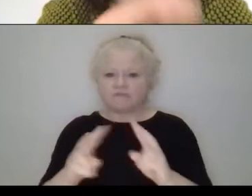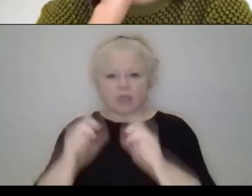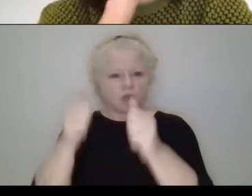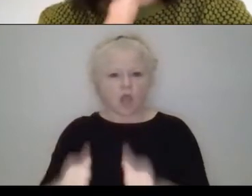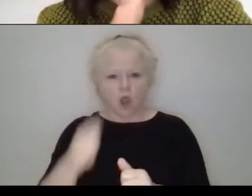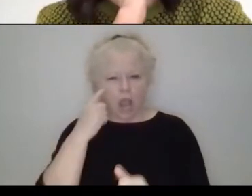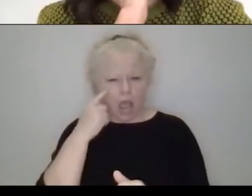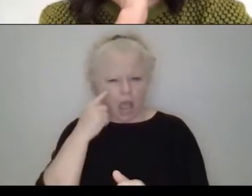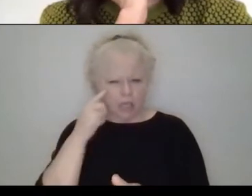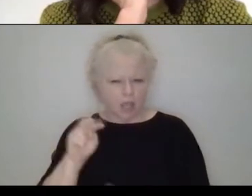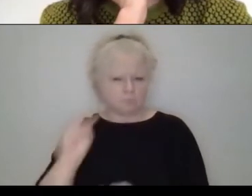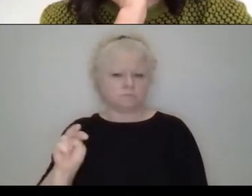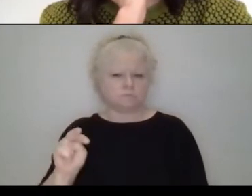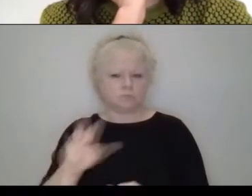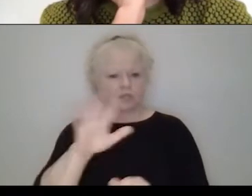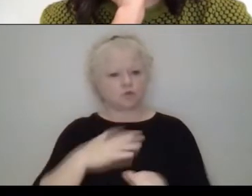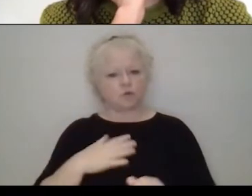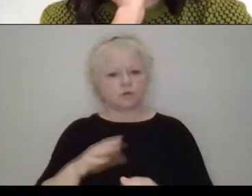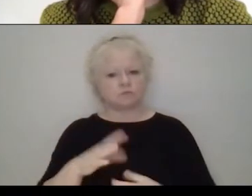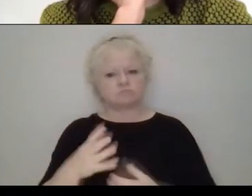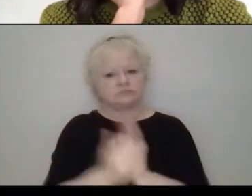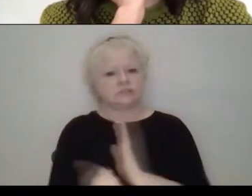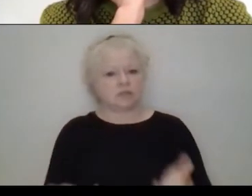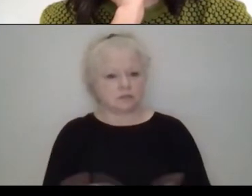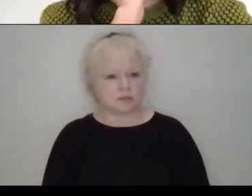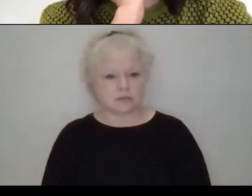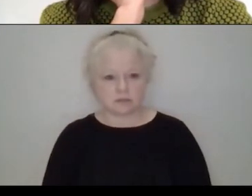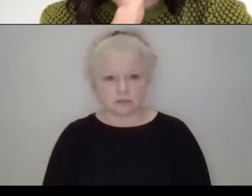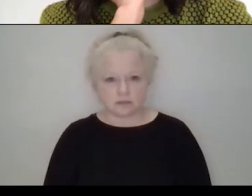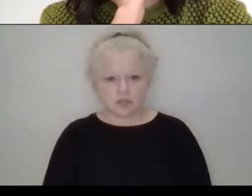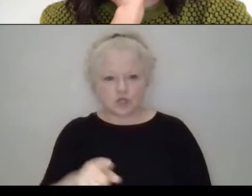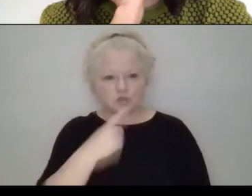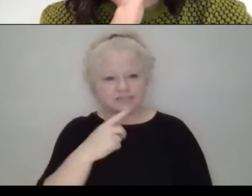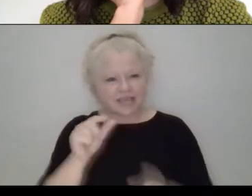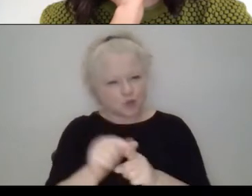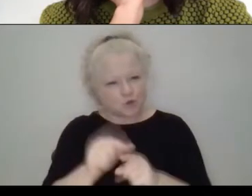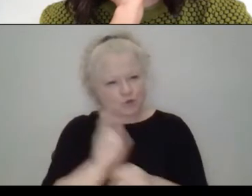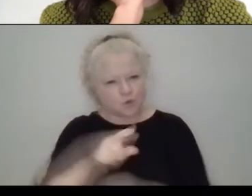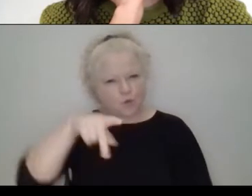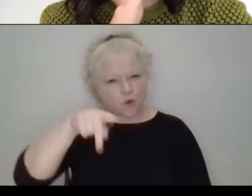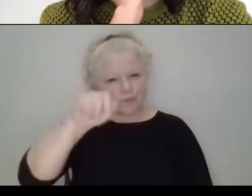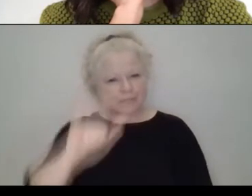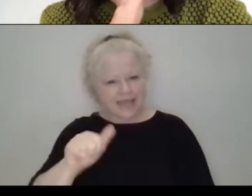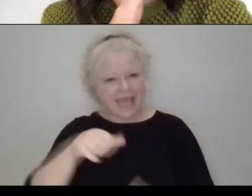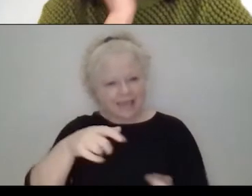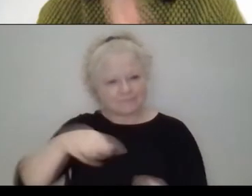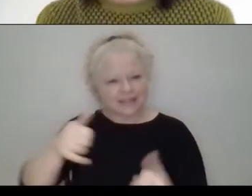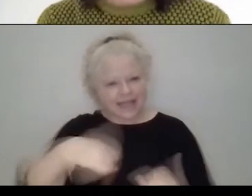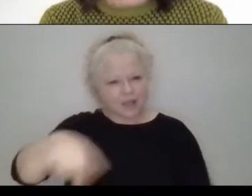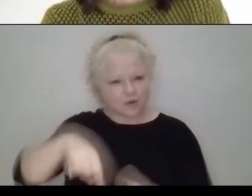an architect's eye. Um, but, but it's interesting. You keep saying we're playing and a lot of the work is really, really joyful.